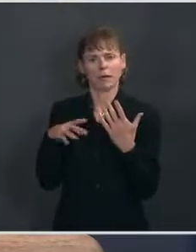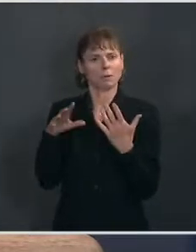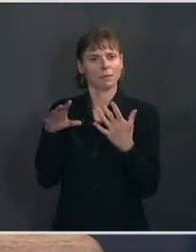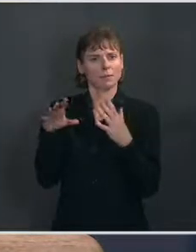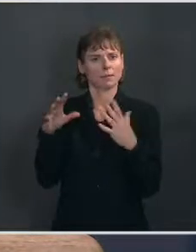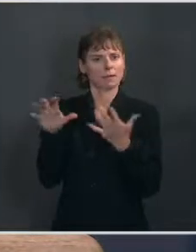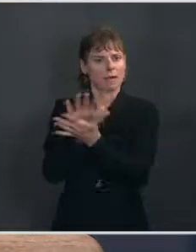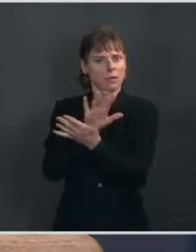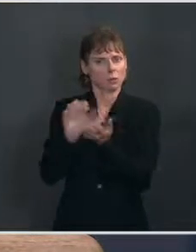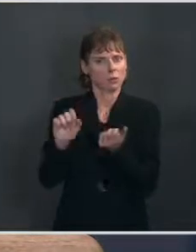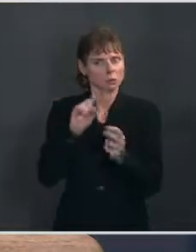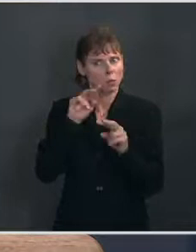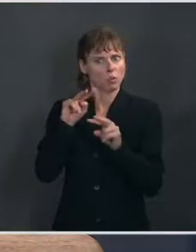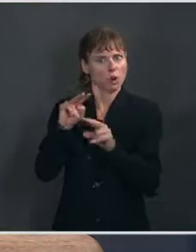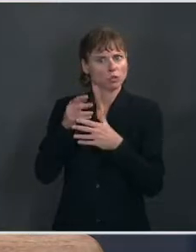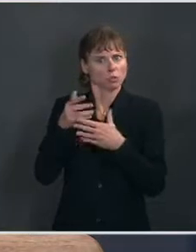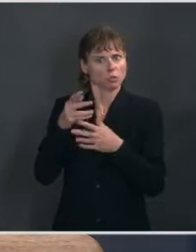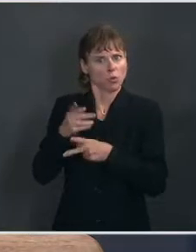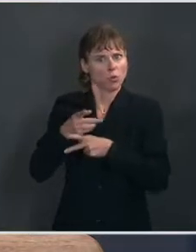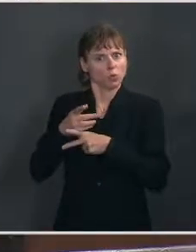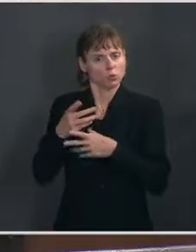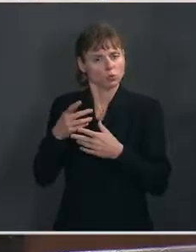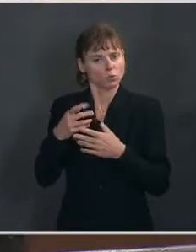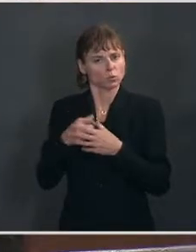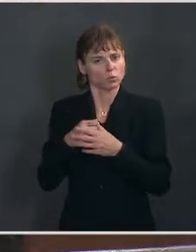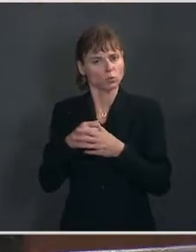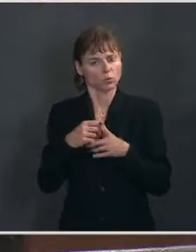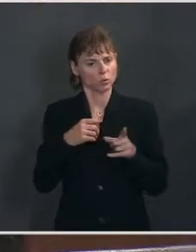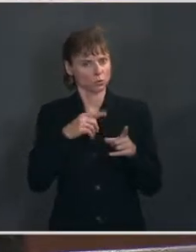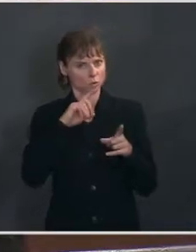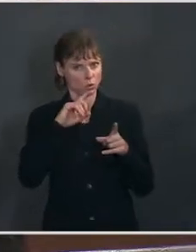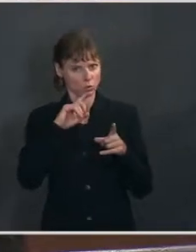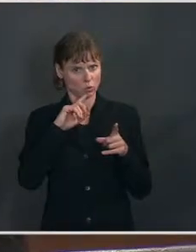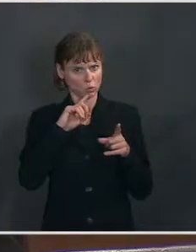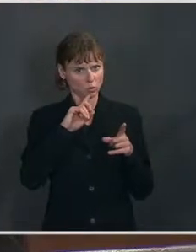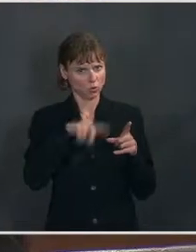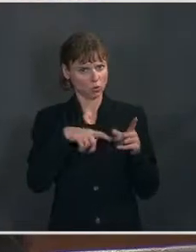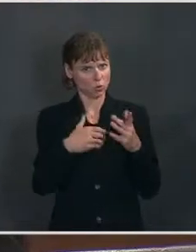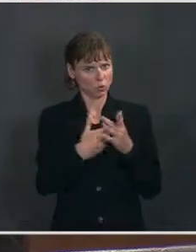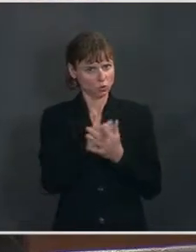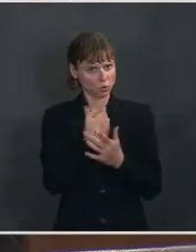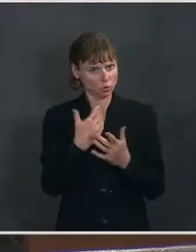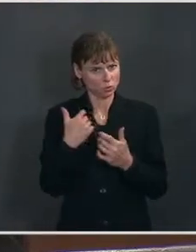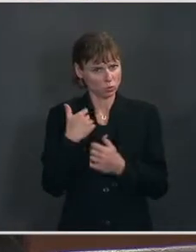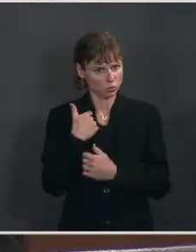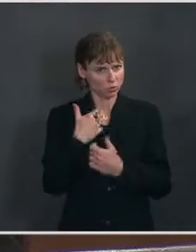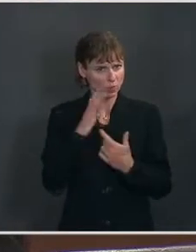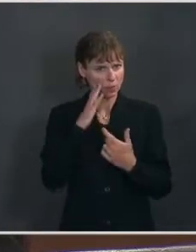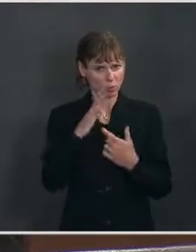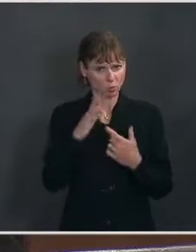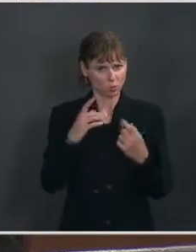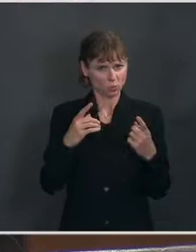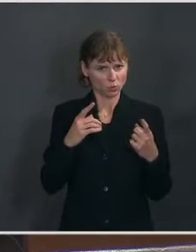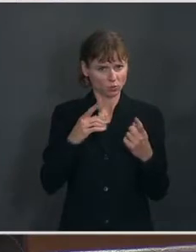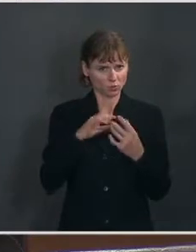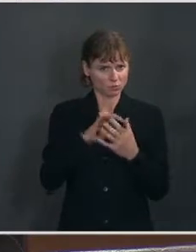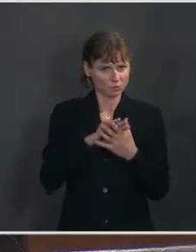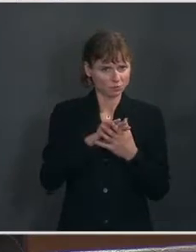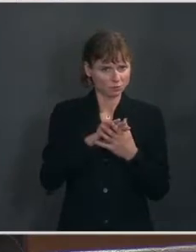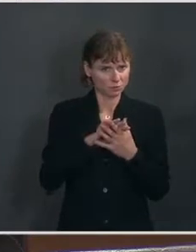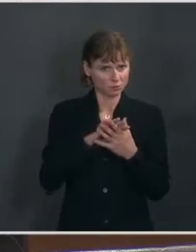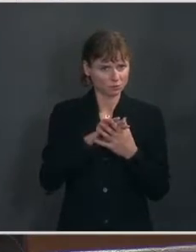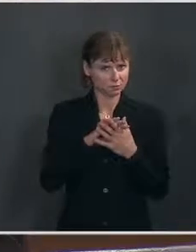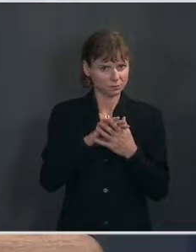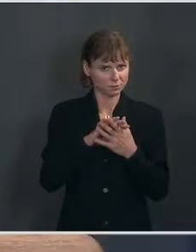The One follow-up on Burma, logistic question. Do you recognize the new army leadership in Burma, or you don't recognize that a legitimate government